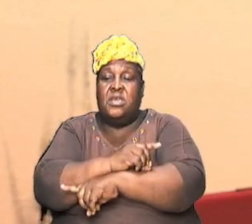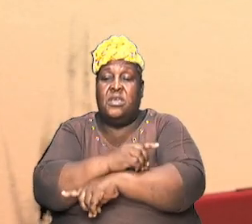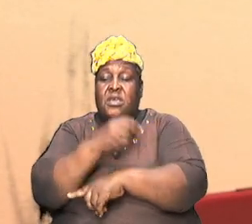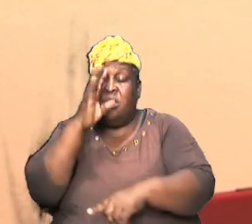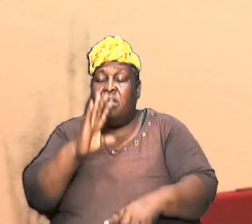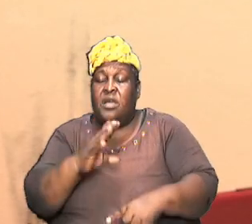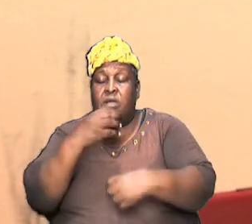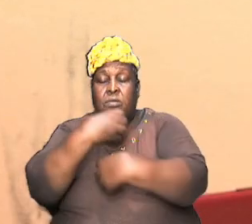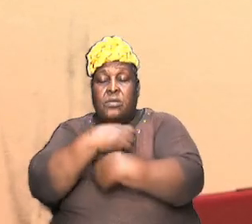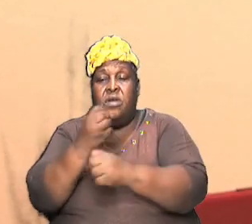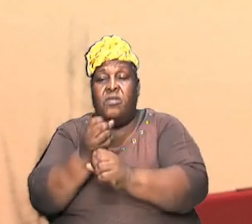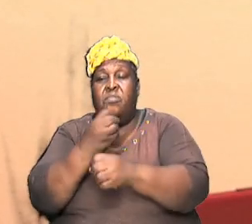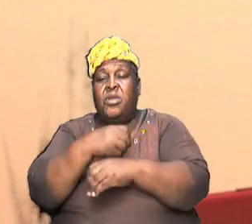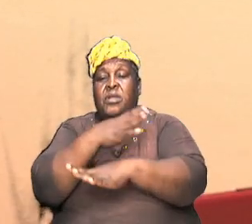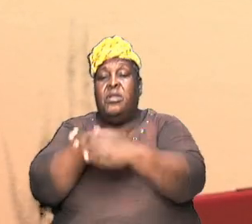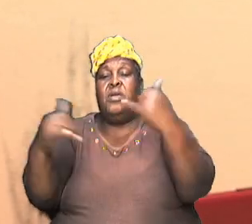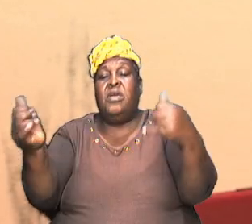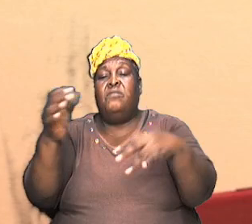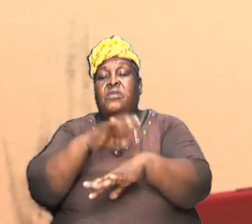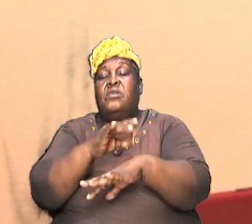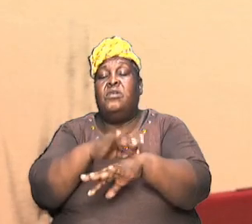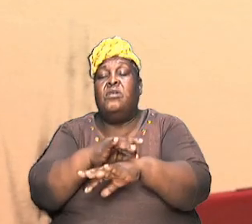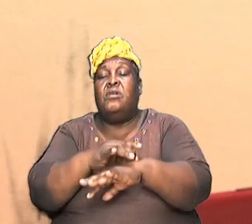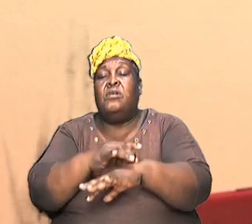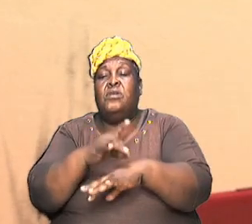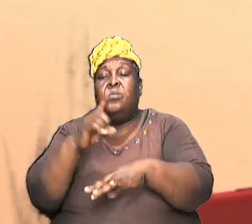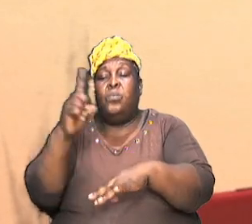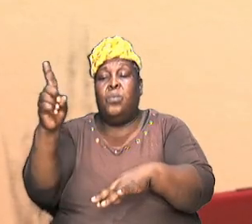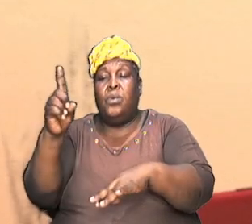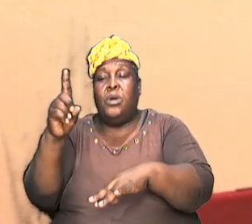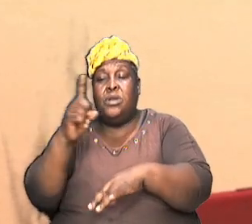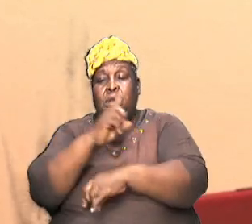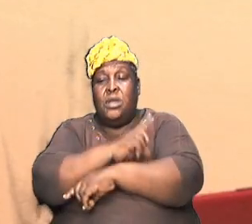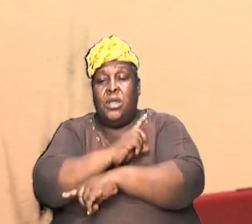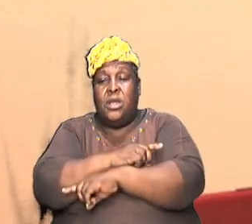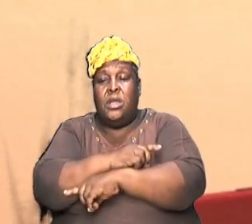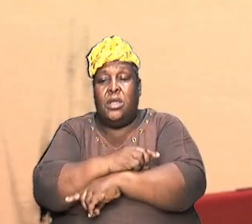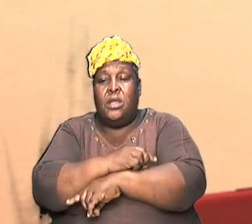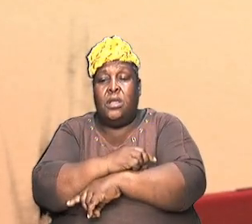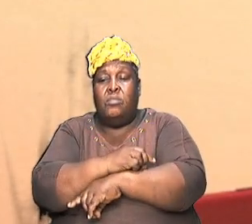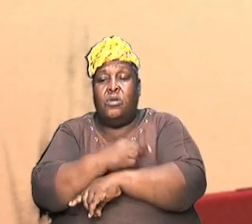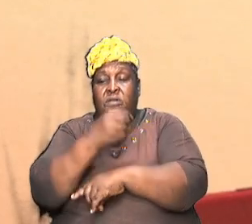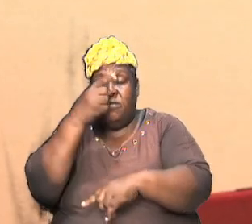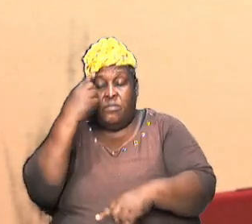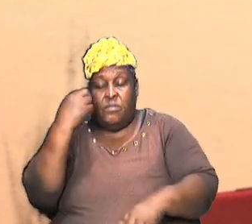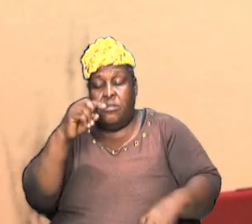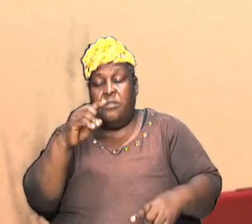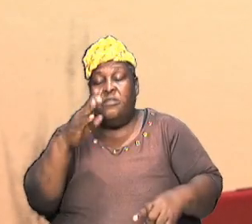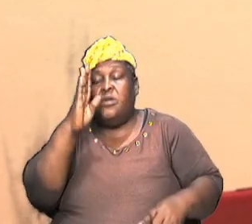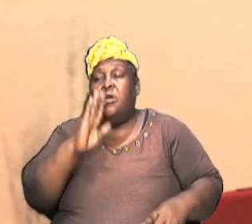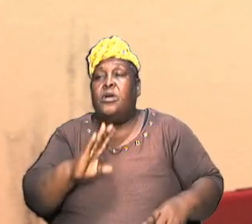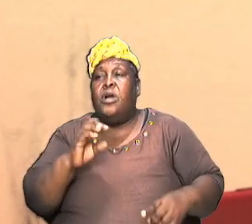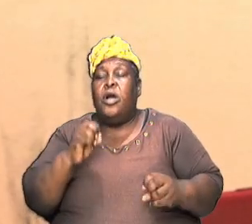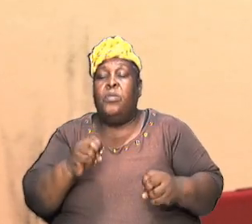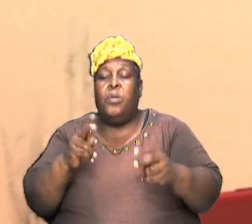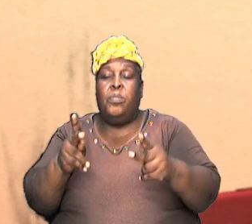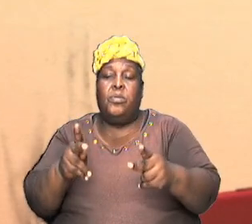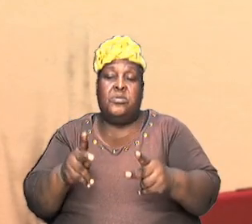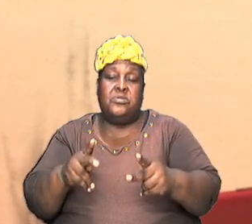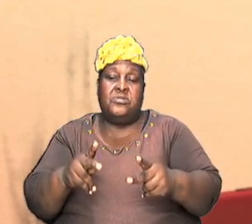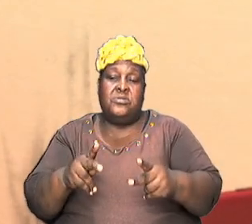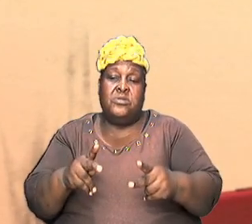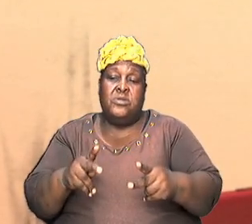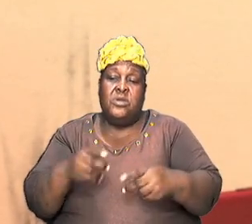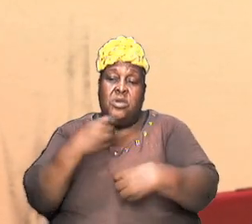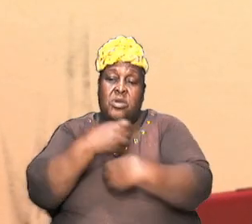one for his own purpose he did it in six and rested the seventh and it is after that that he started to